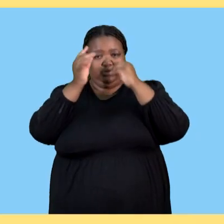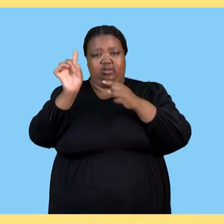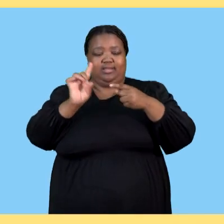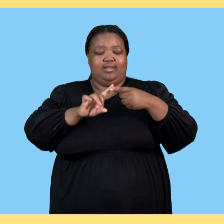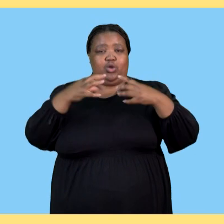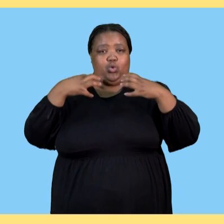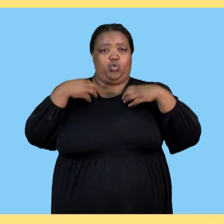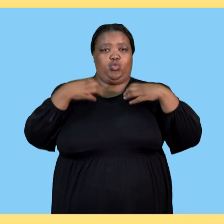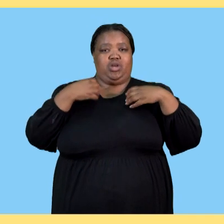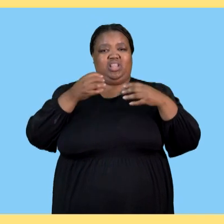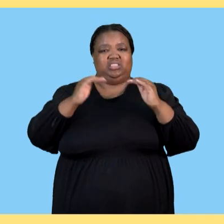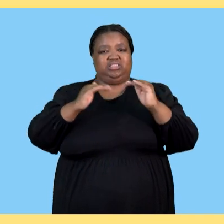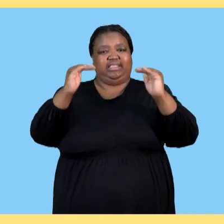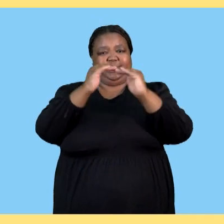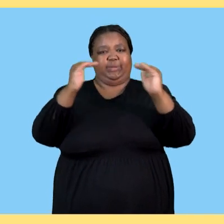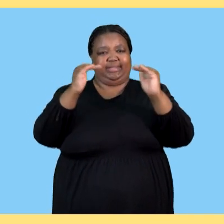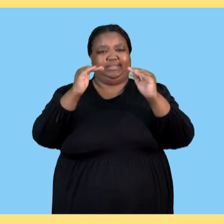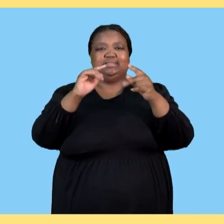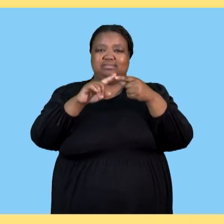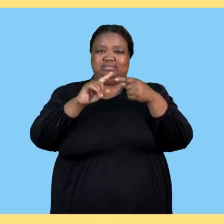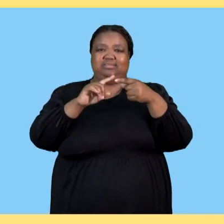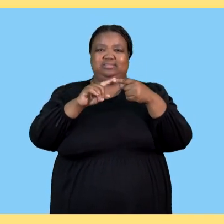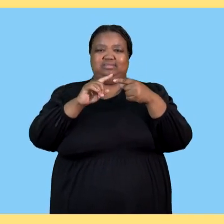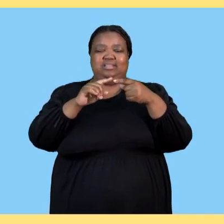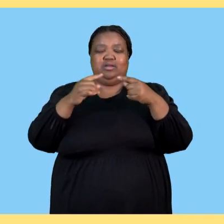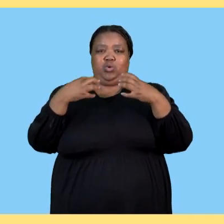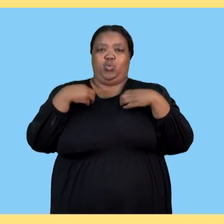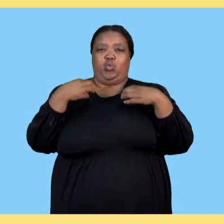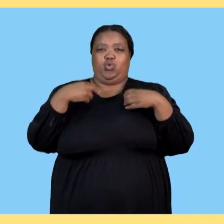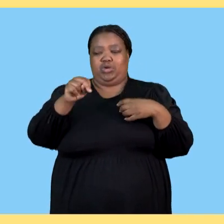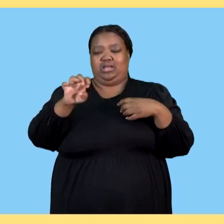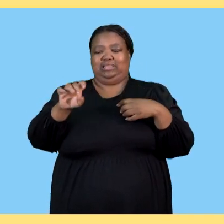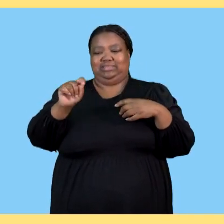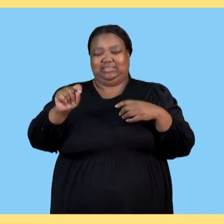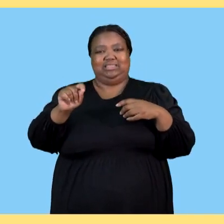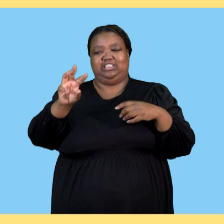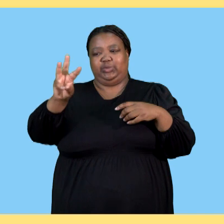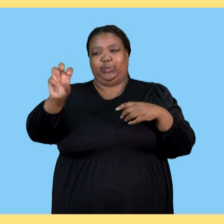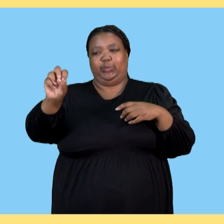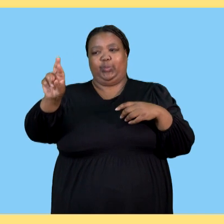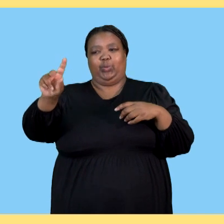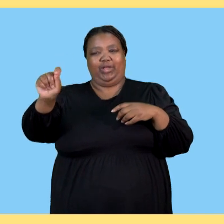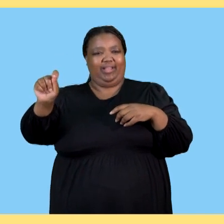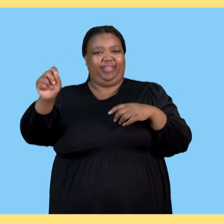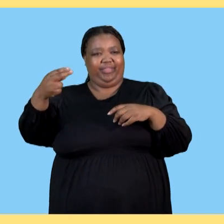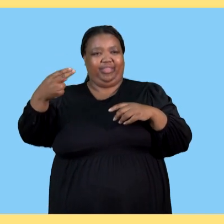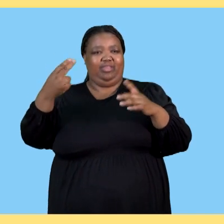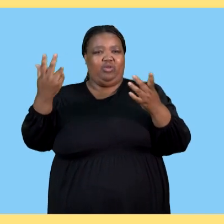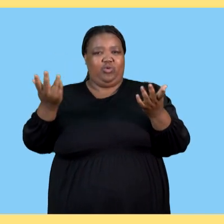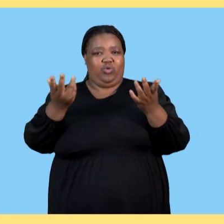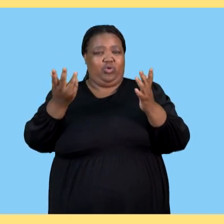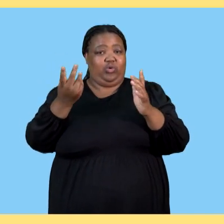that you've learned in today's class is honest equity. It represents the honest net worth or interest in the business.